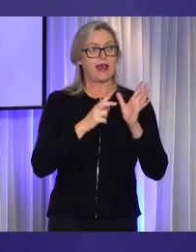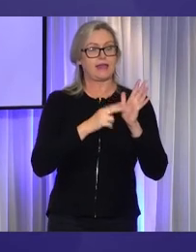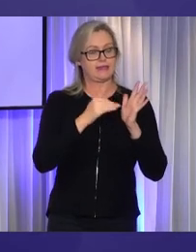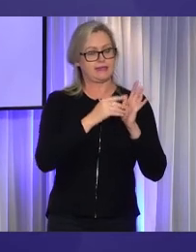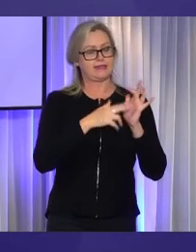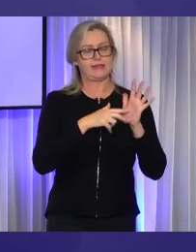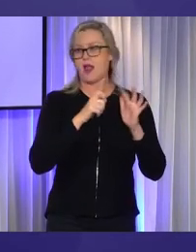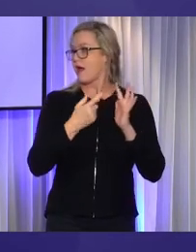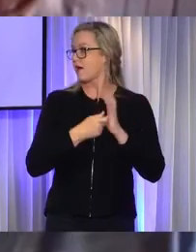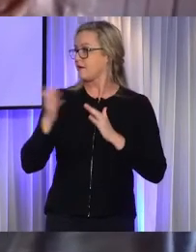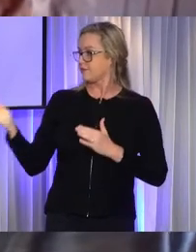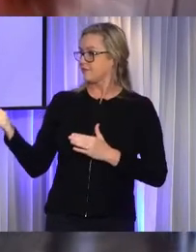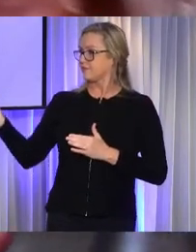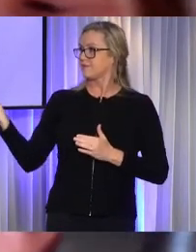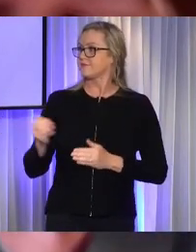Over to you.